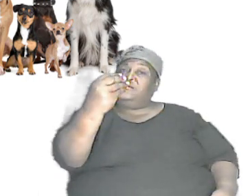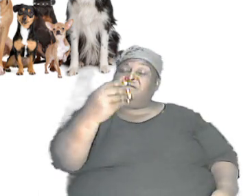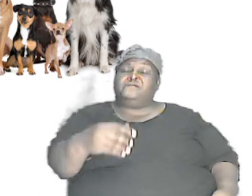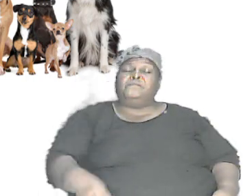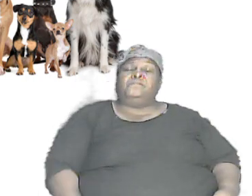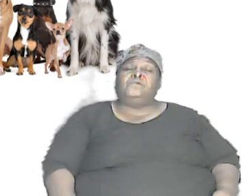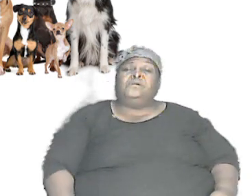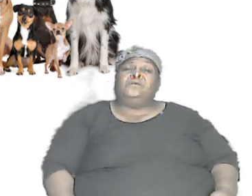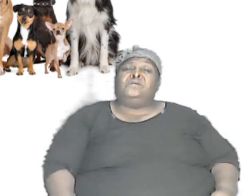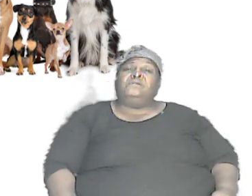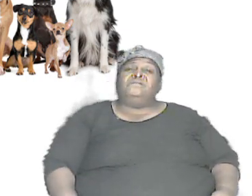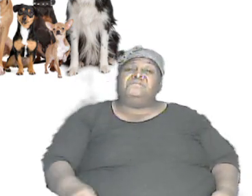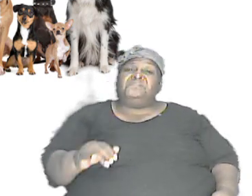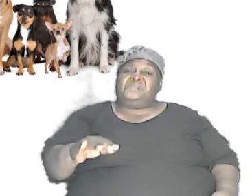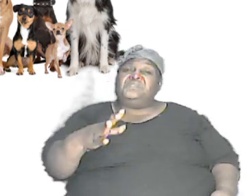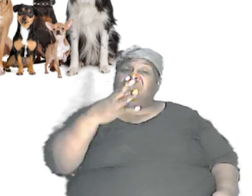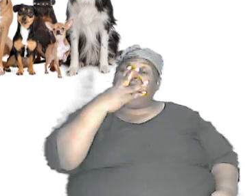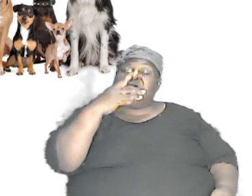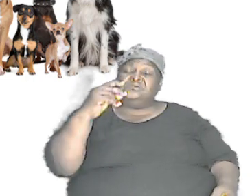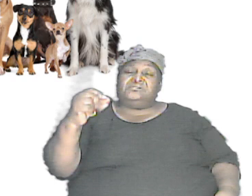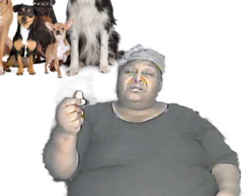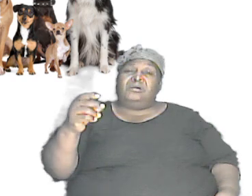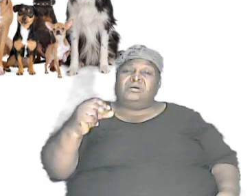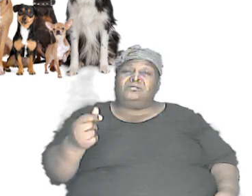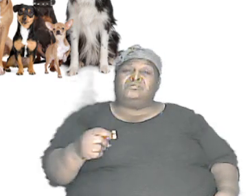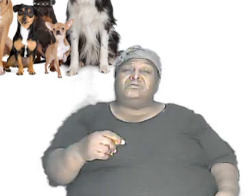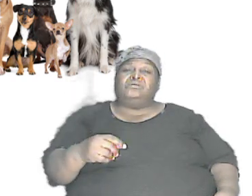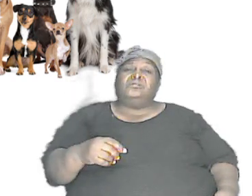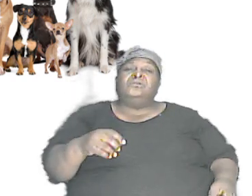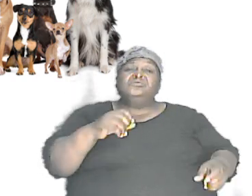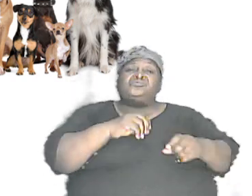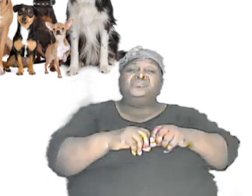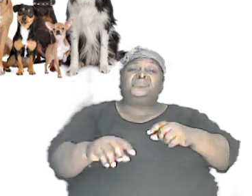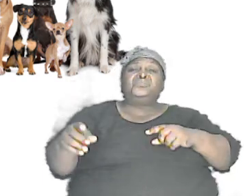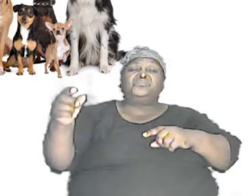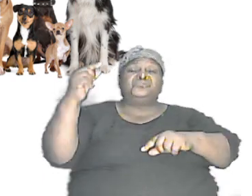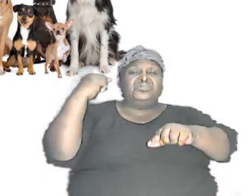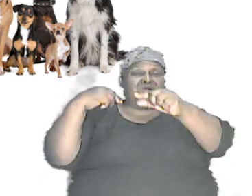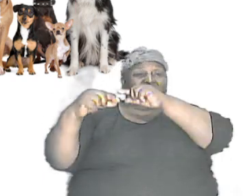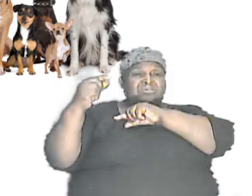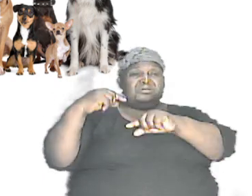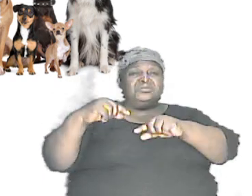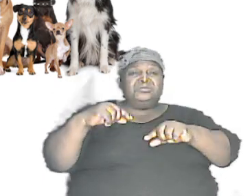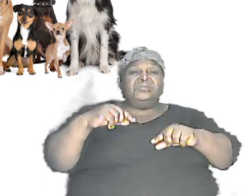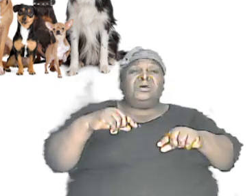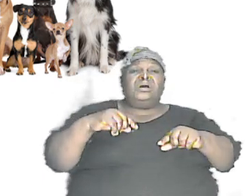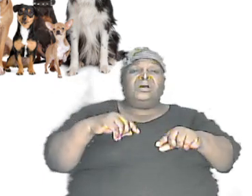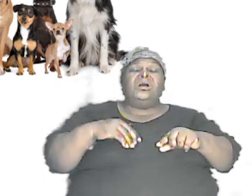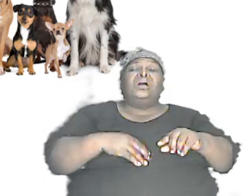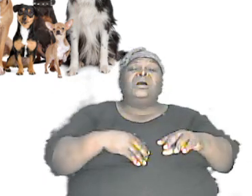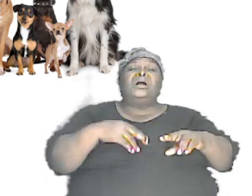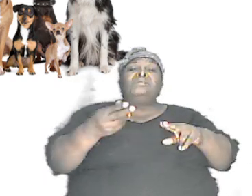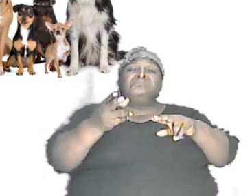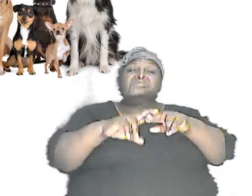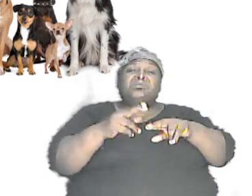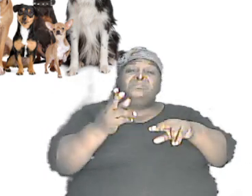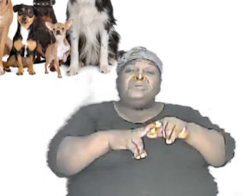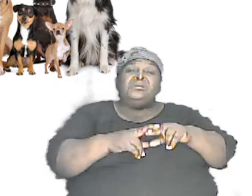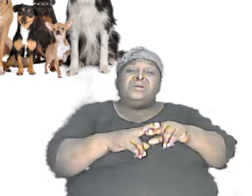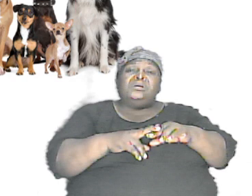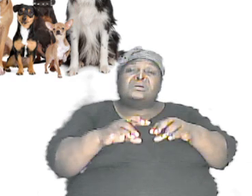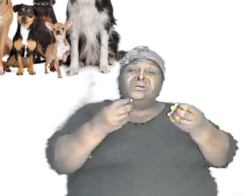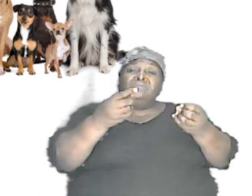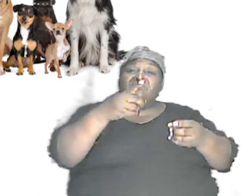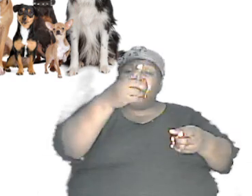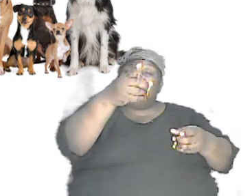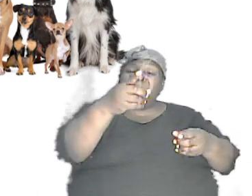from that kind of dog through breeding and through genetics and so forth it gave rise to what look at that set of